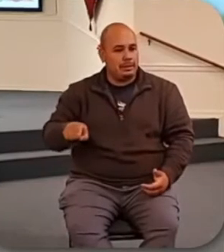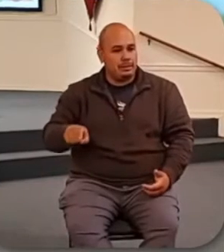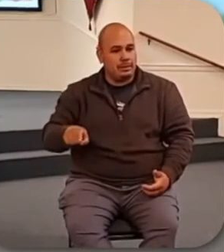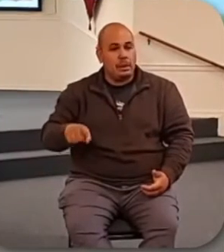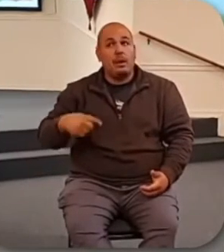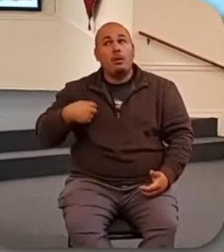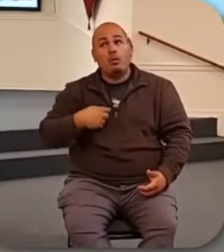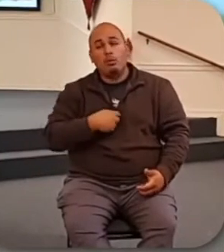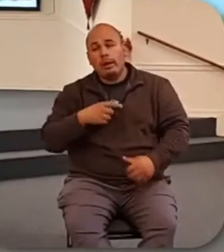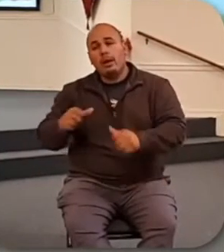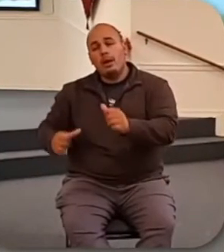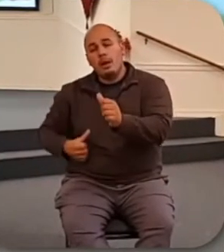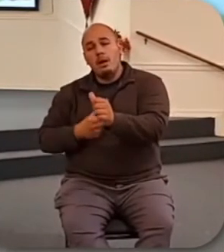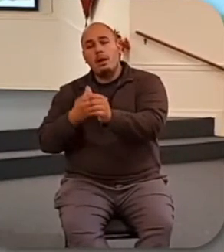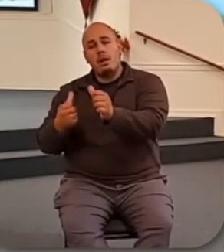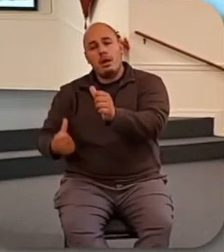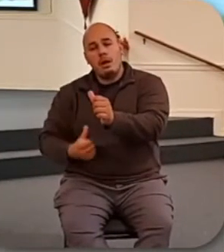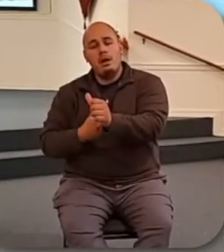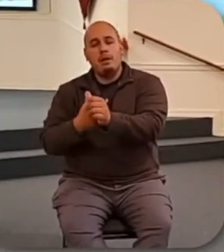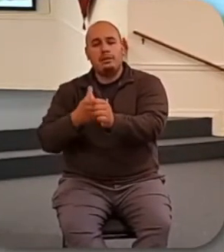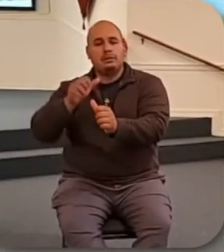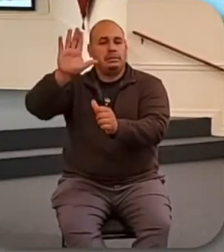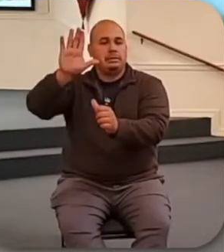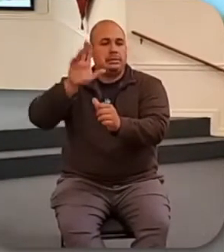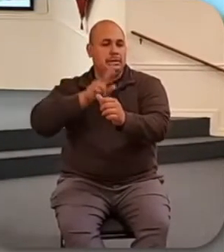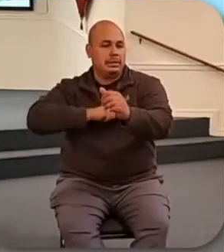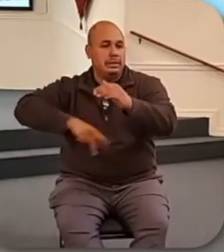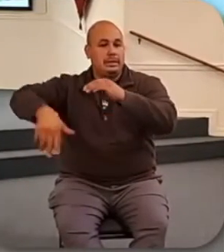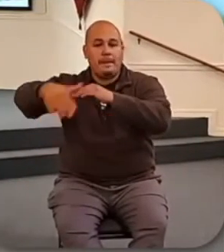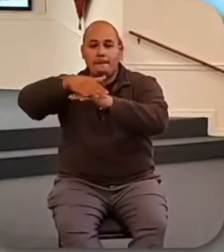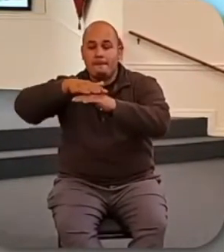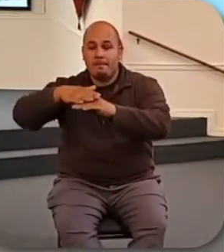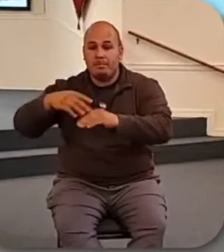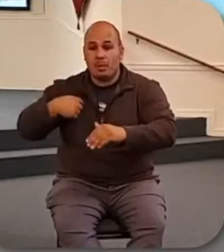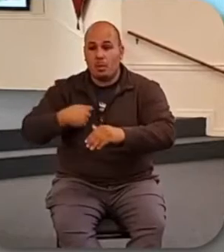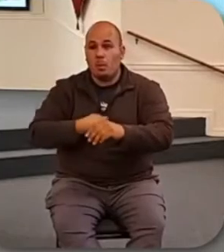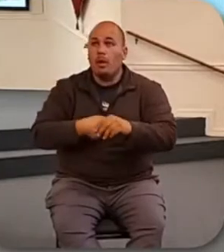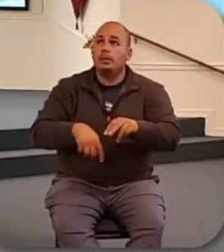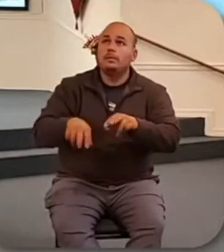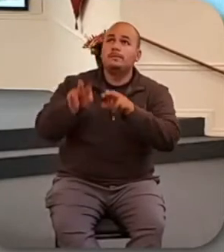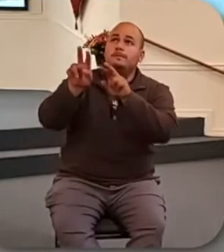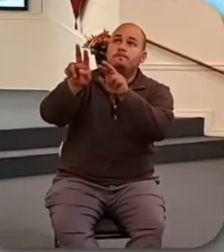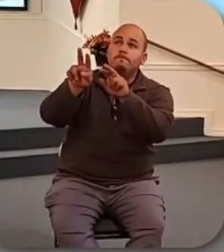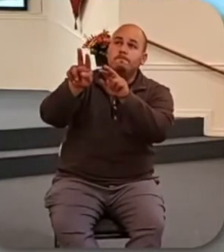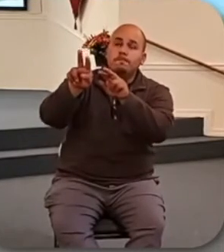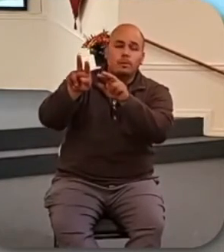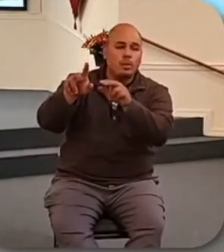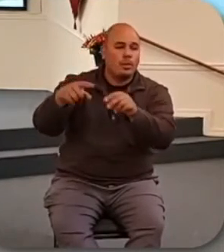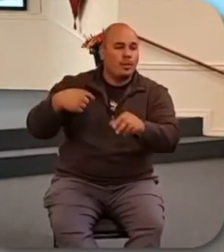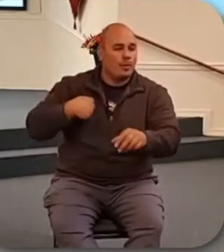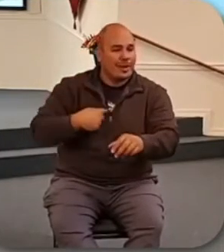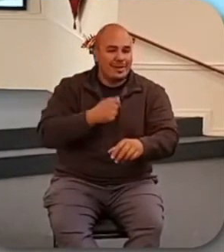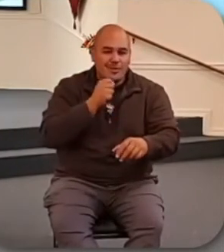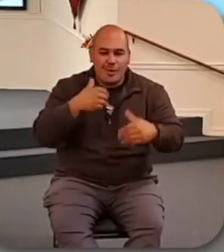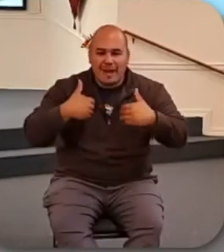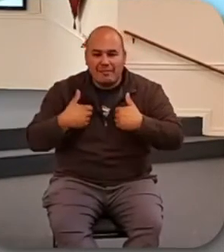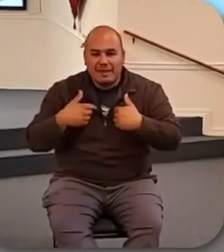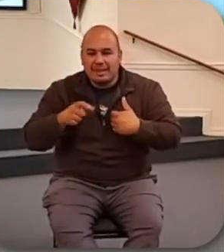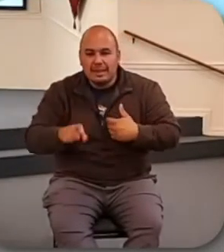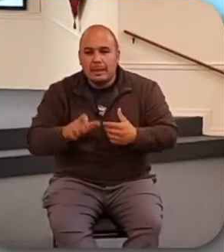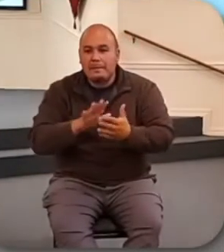of his kingdom. As long as we keep our eyes on our good father, have no need to either be greedy